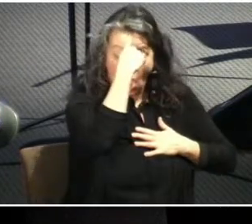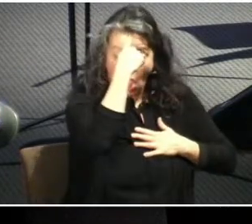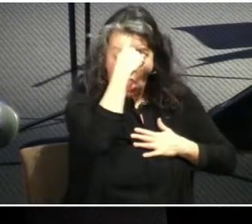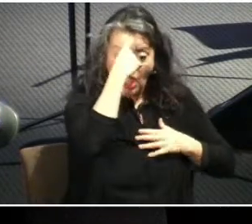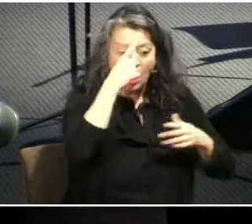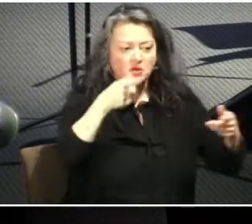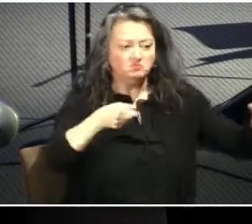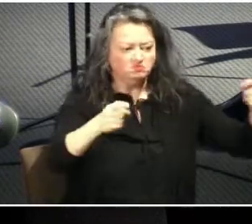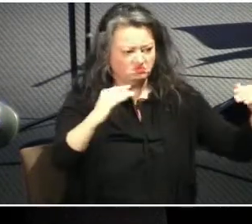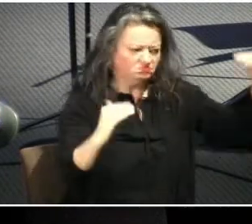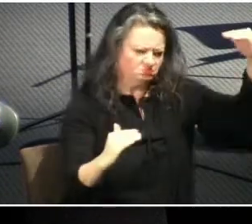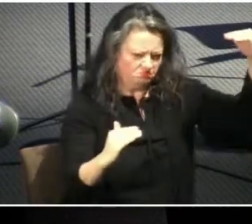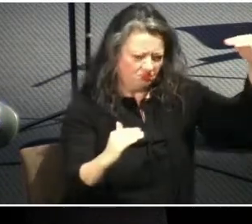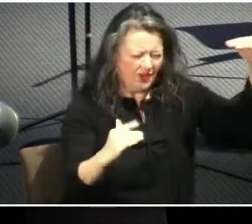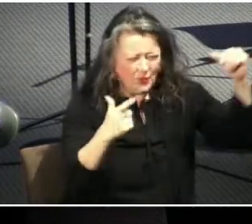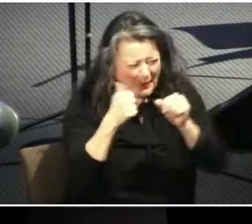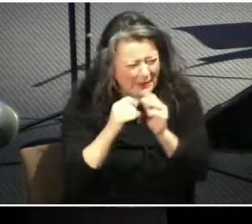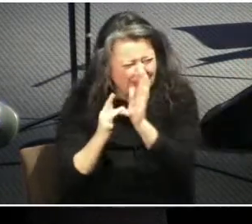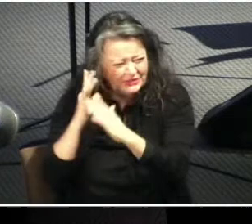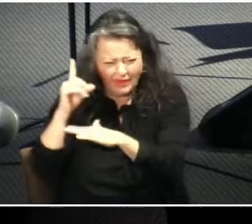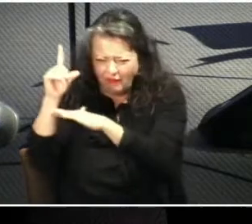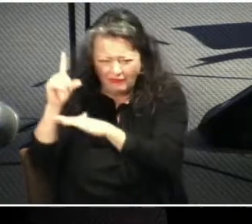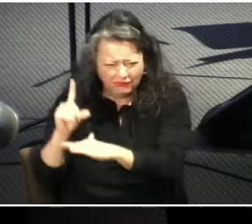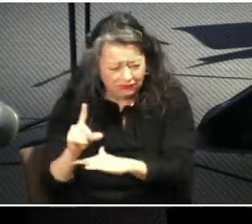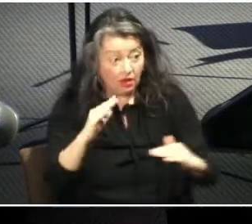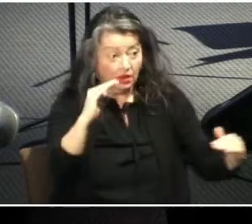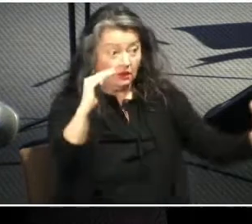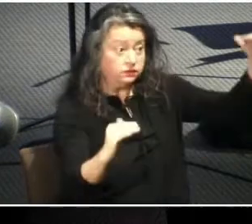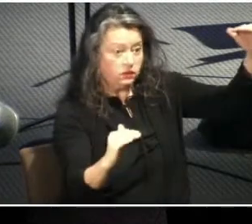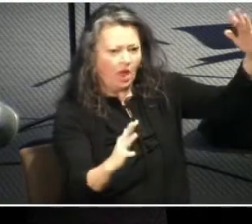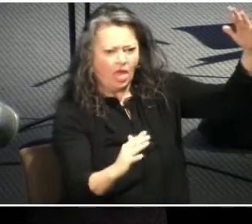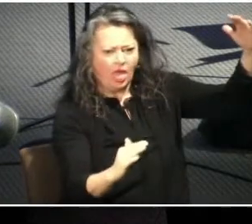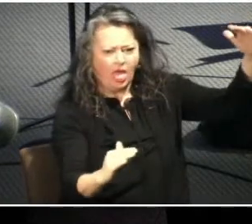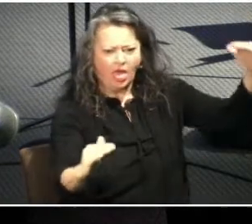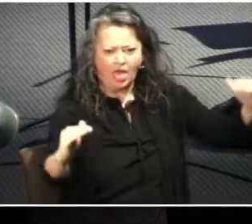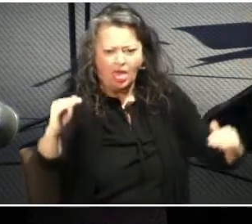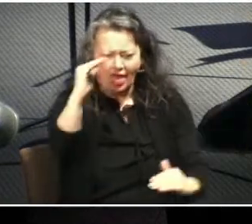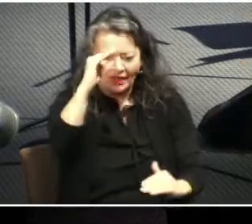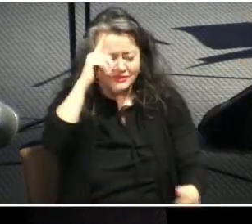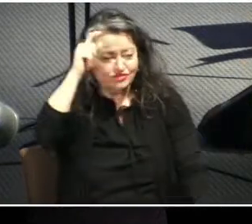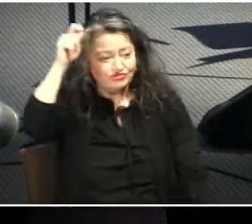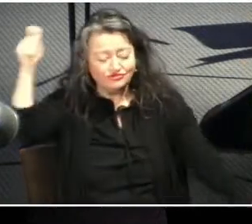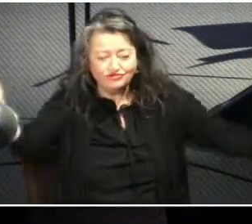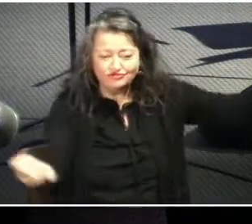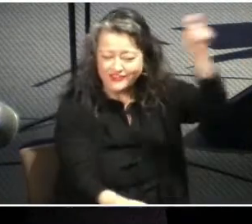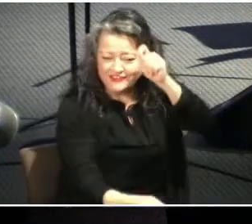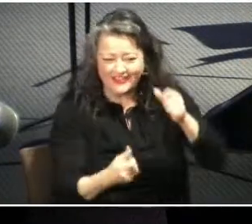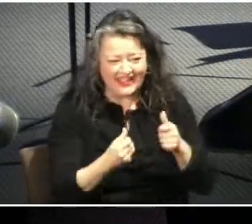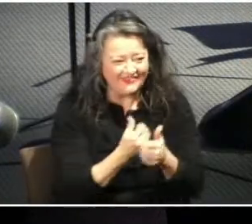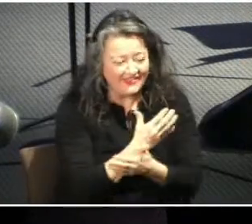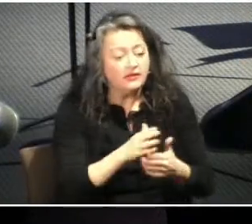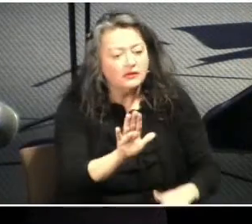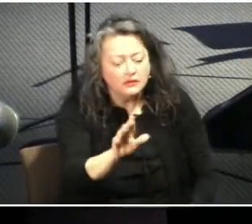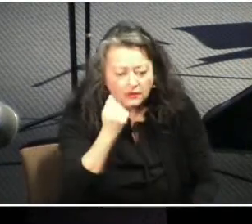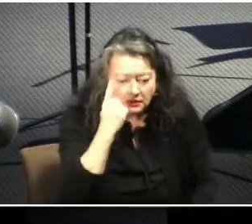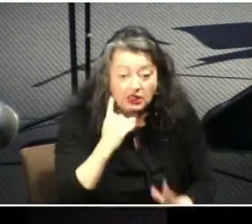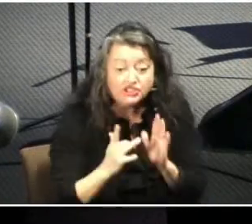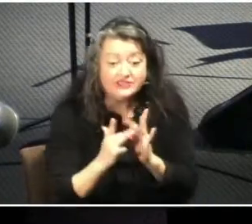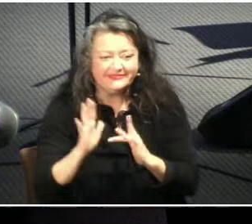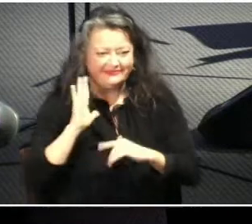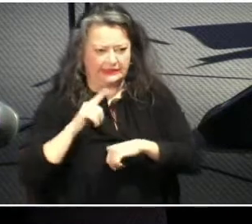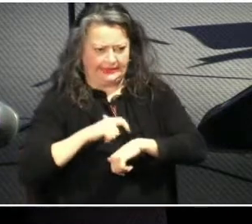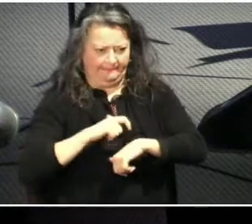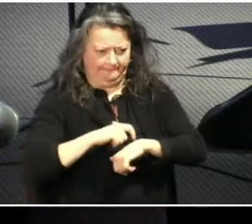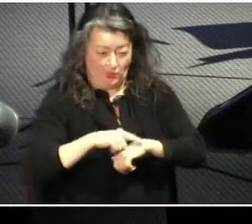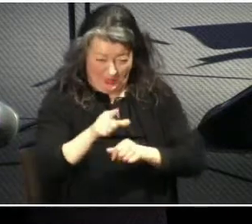down through his life and teaching so in jesus time authority was exercised with the top-down